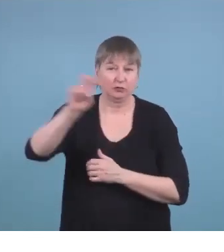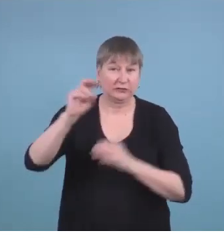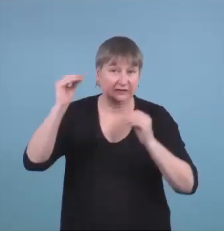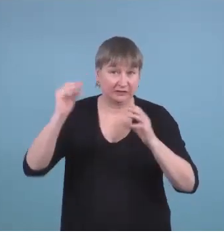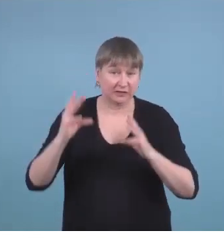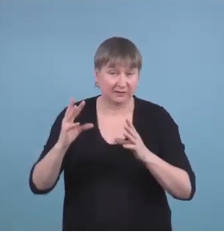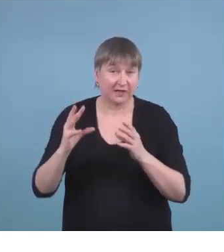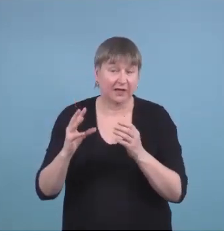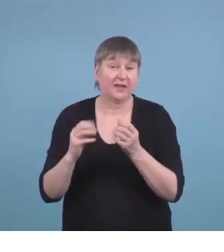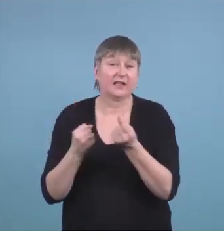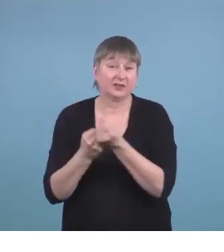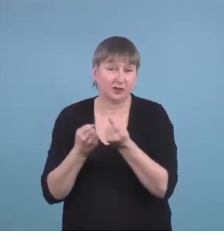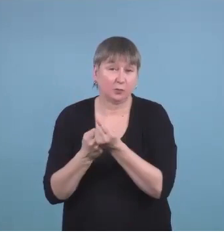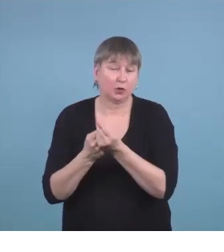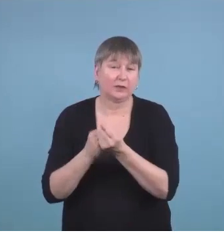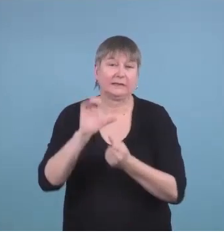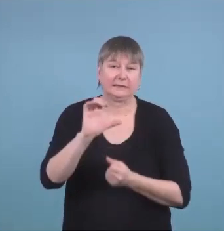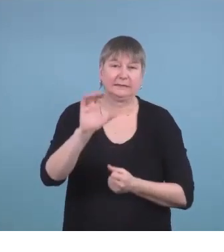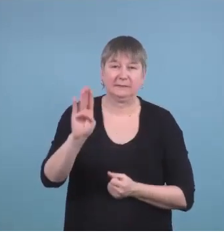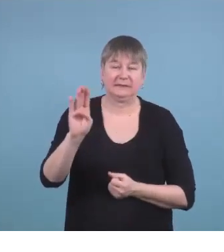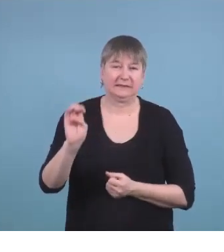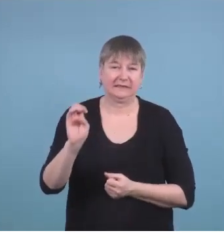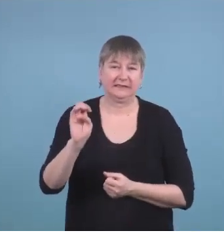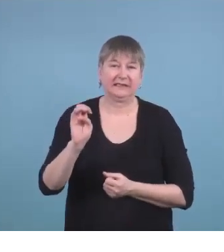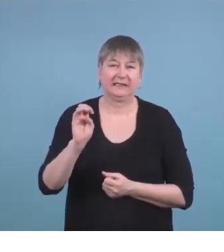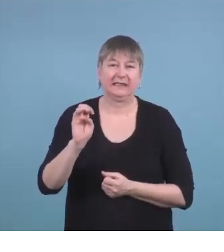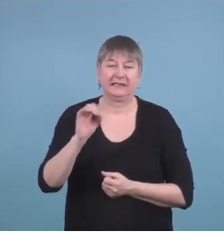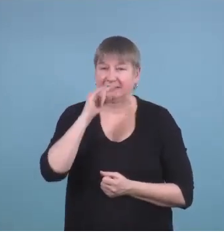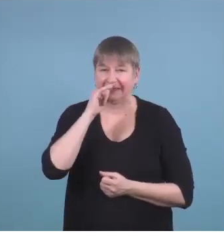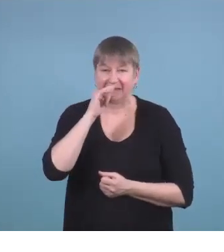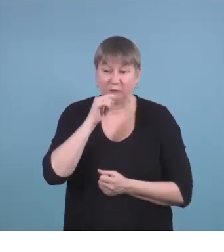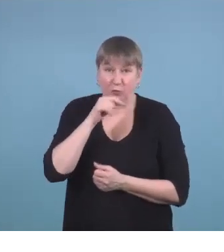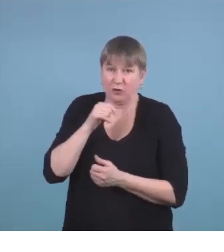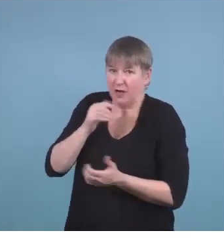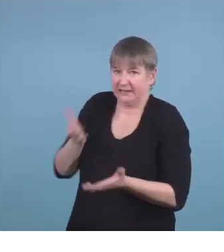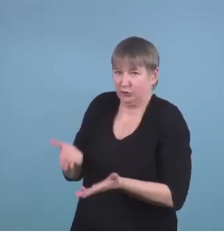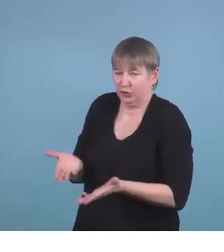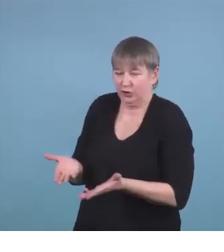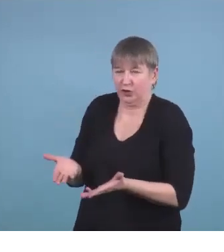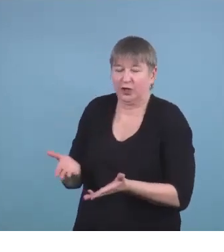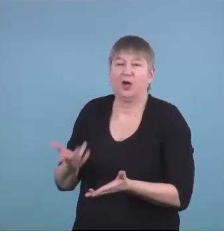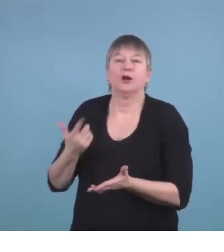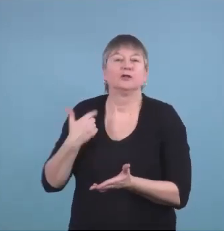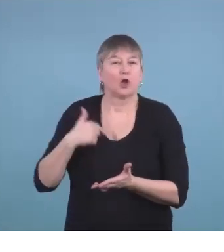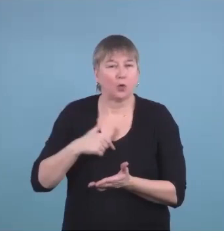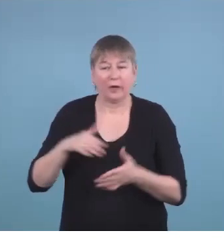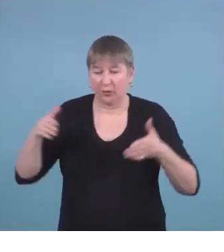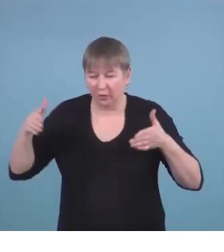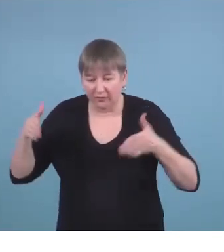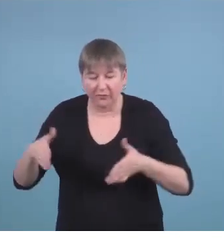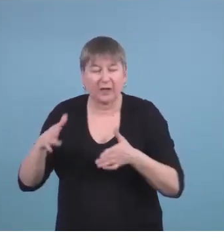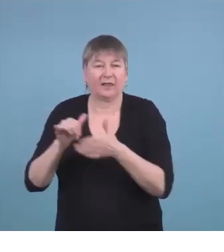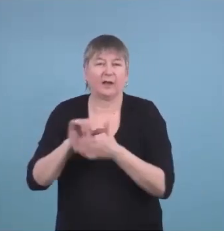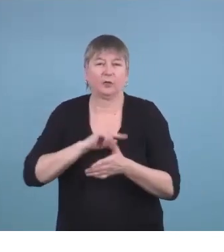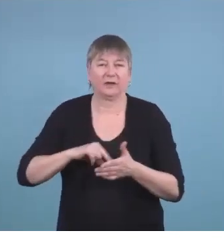support the CBE kids who are not here and so we are dedicated to this site to those